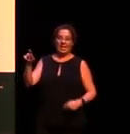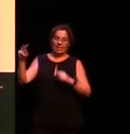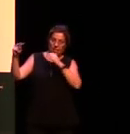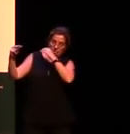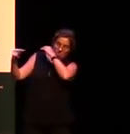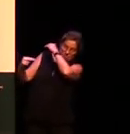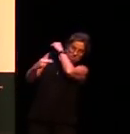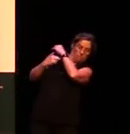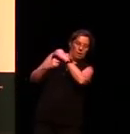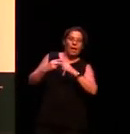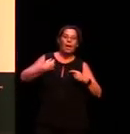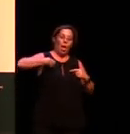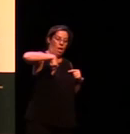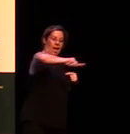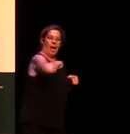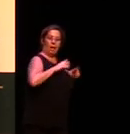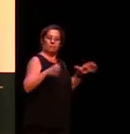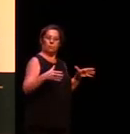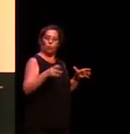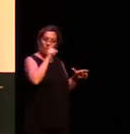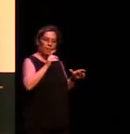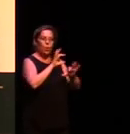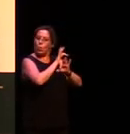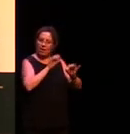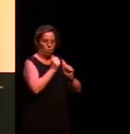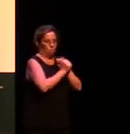because remember Murimpatta is the language that also encodes the siblings